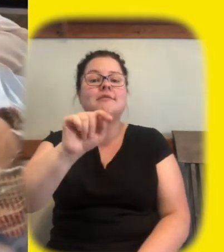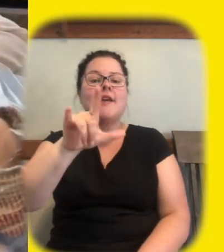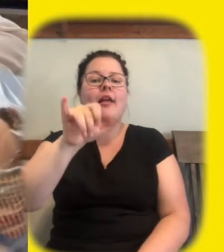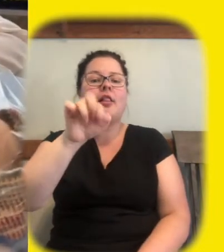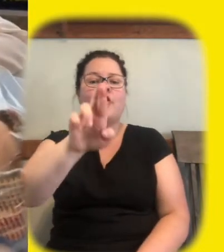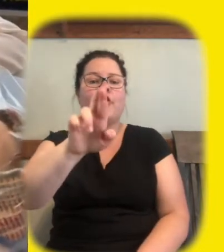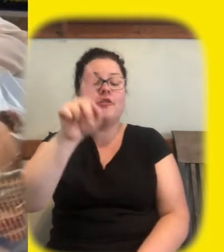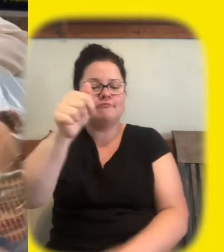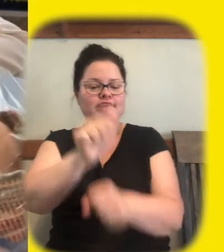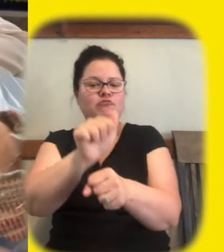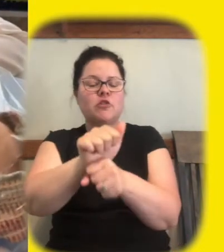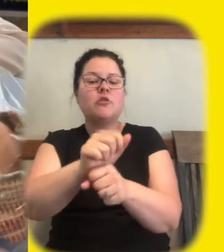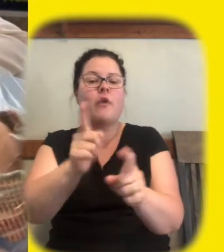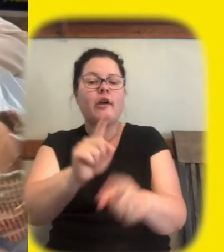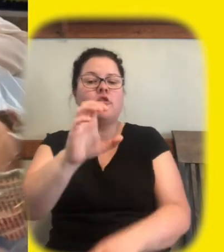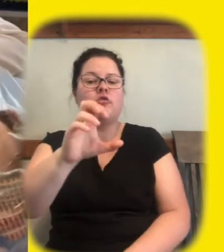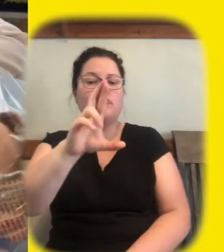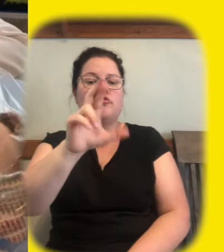portage